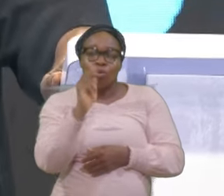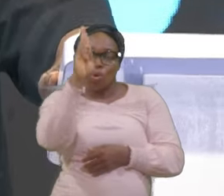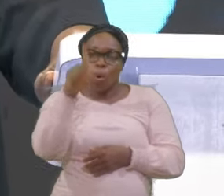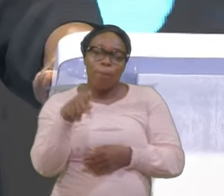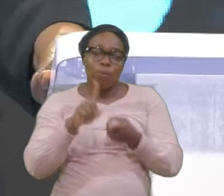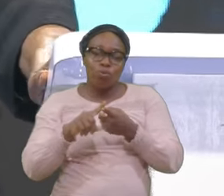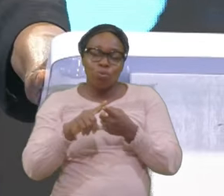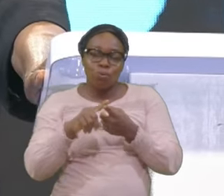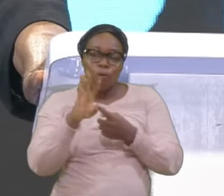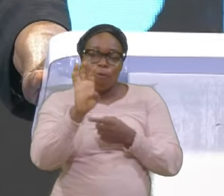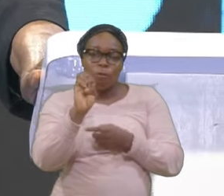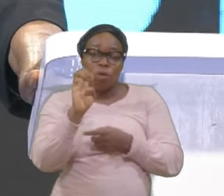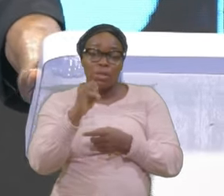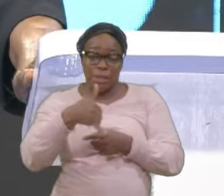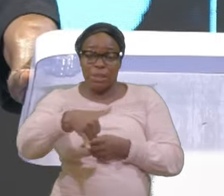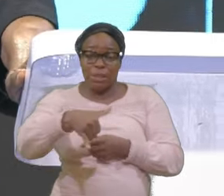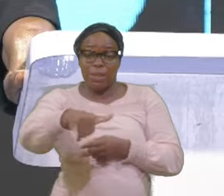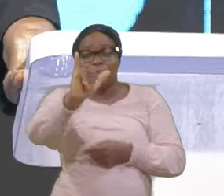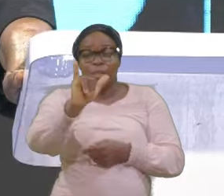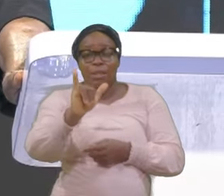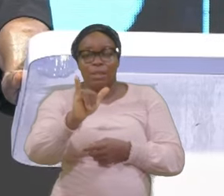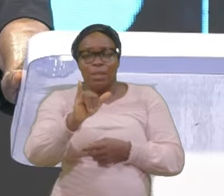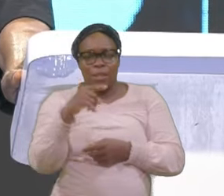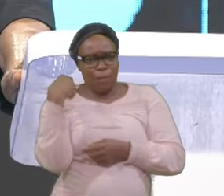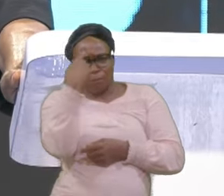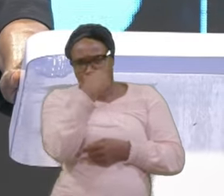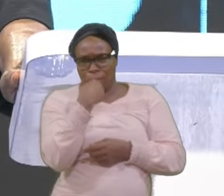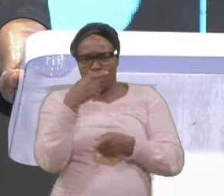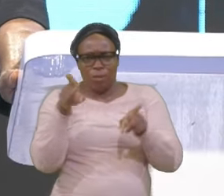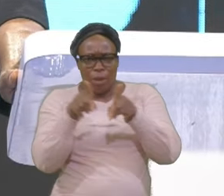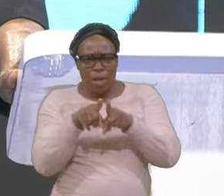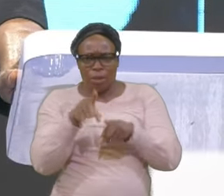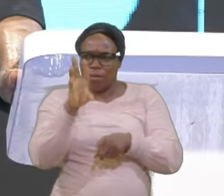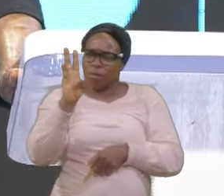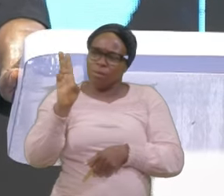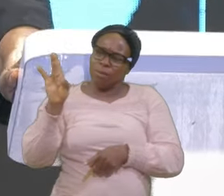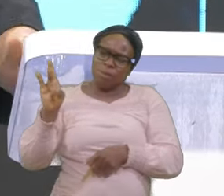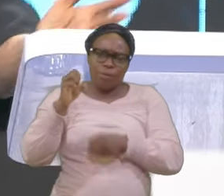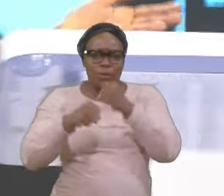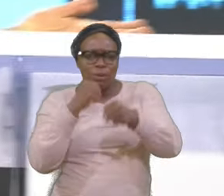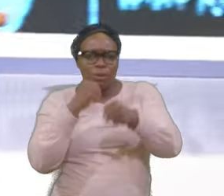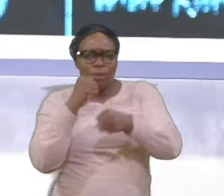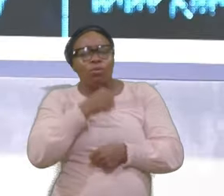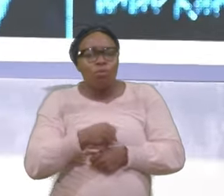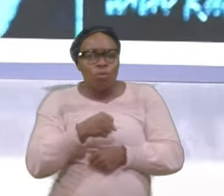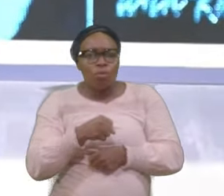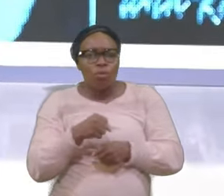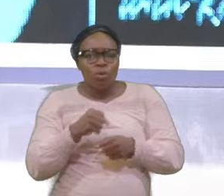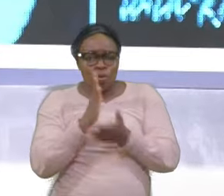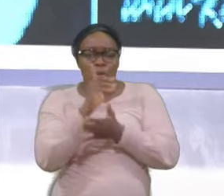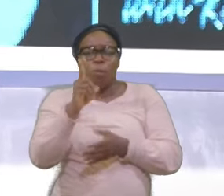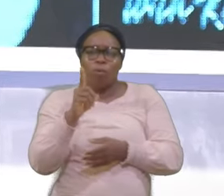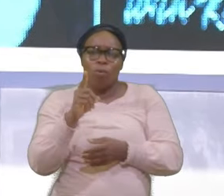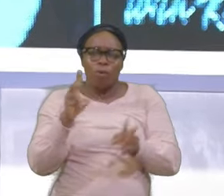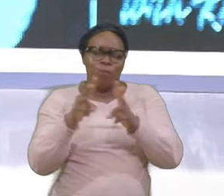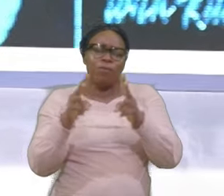67 It's looking like Somebody Very old It's not up to 37